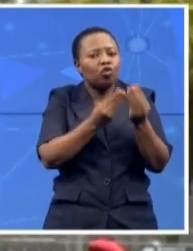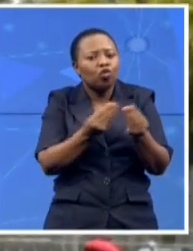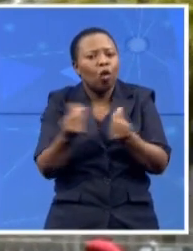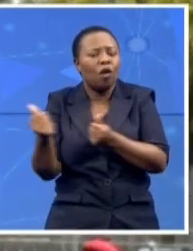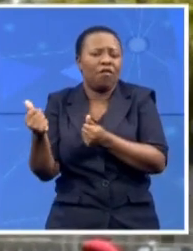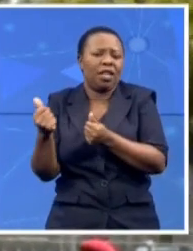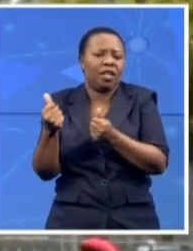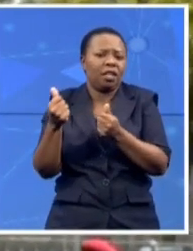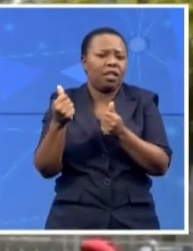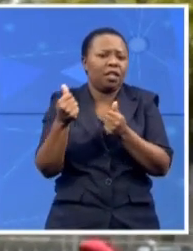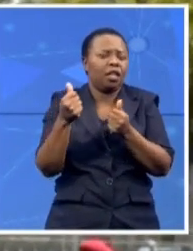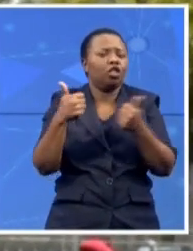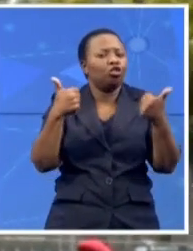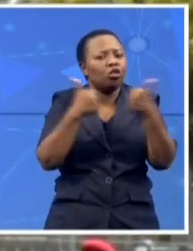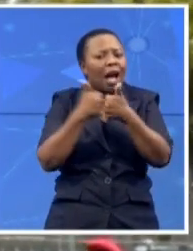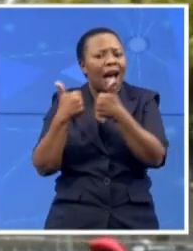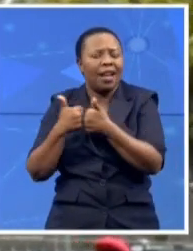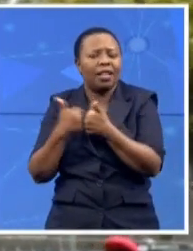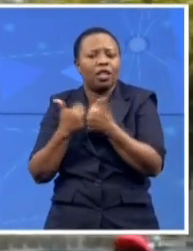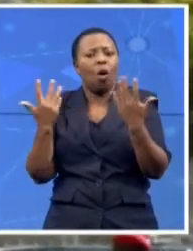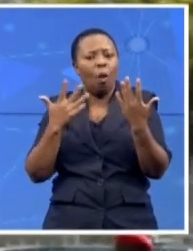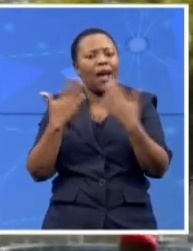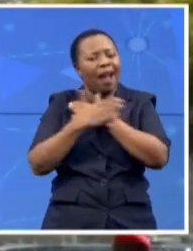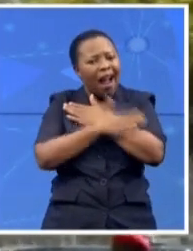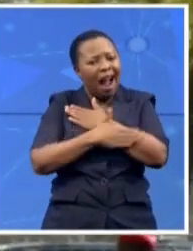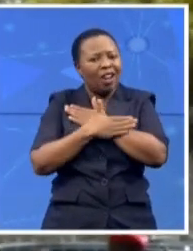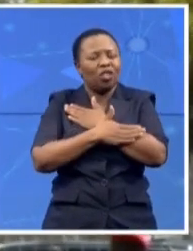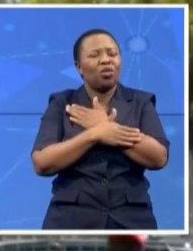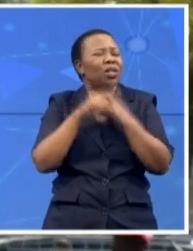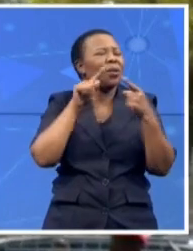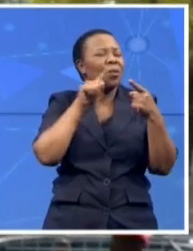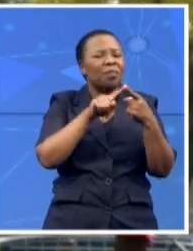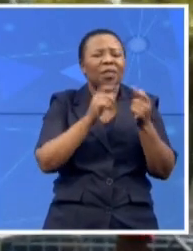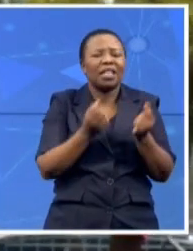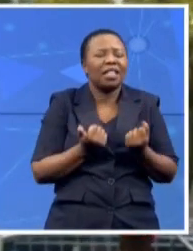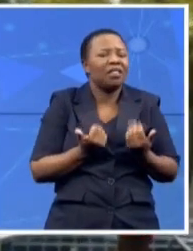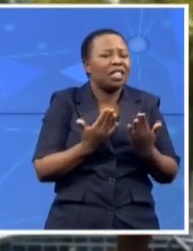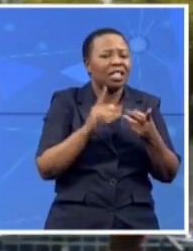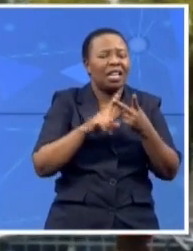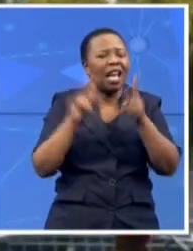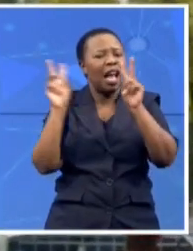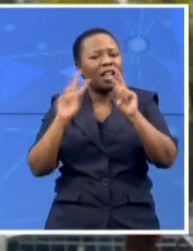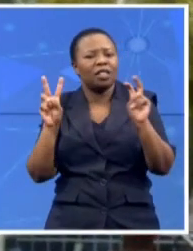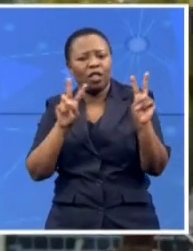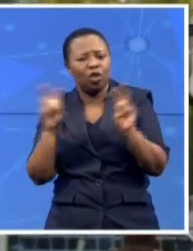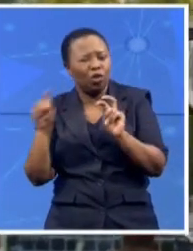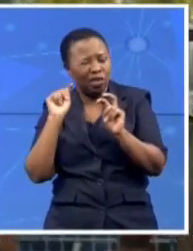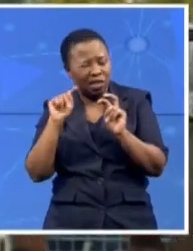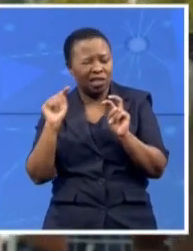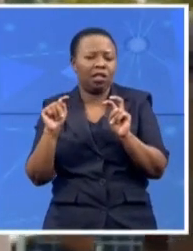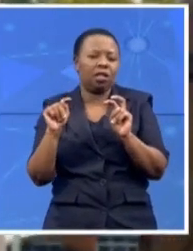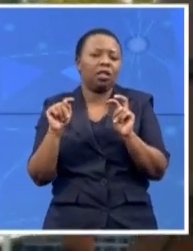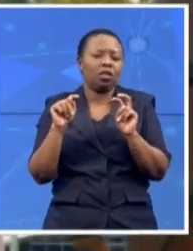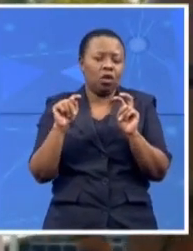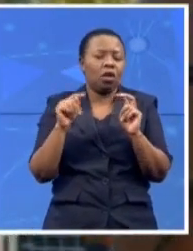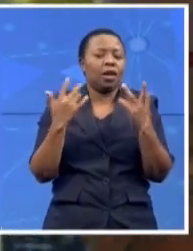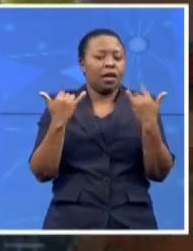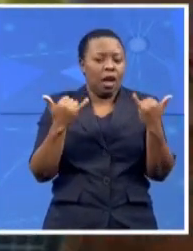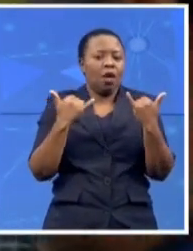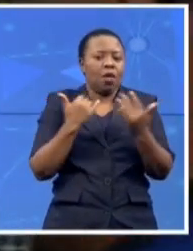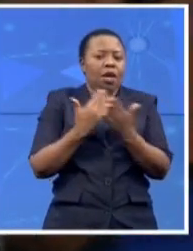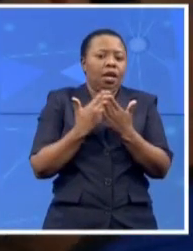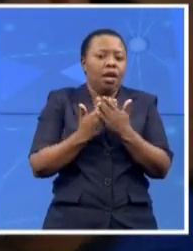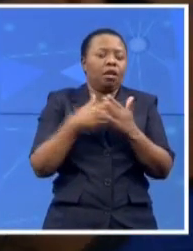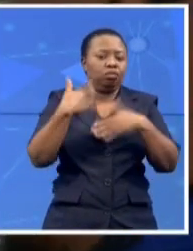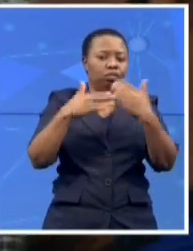on service delivery, the electricity situation, that needs to enable the economy to function. Your views to people that